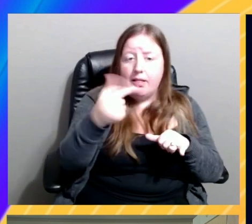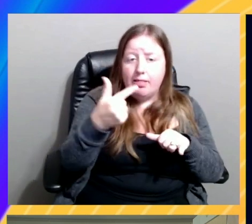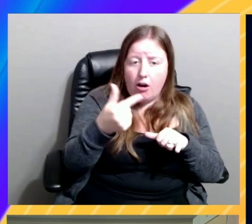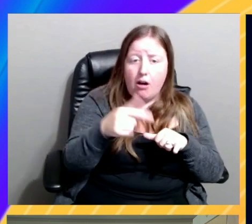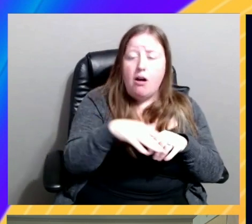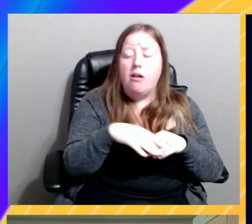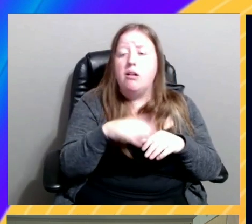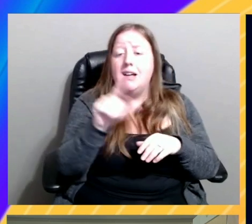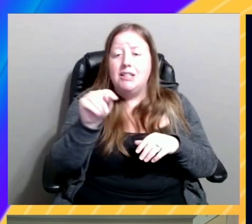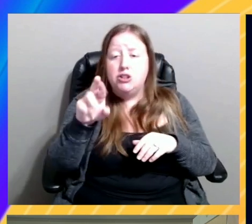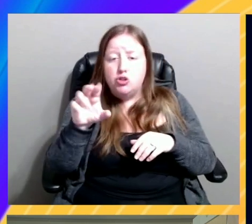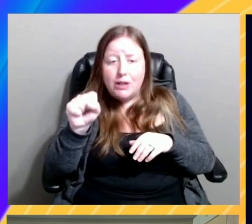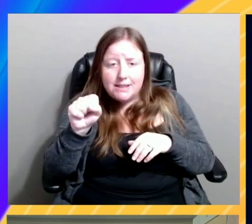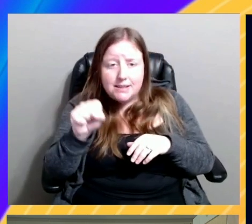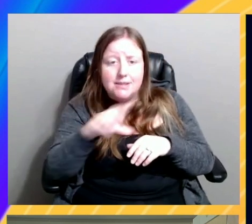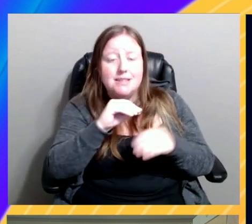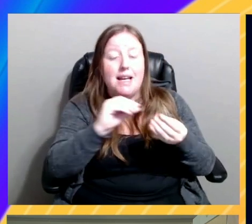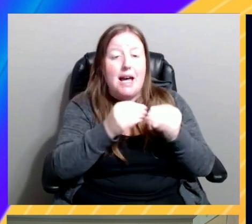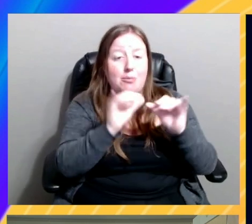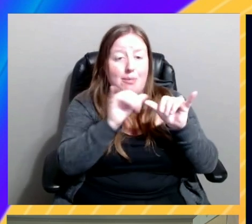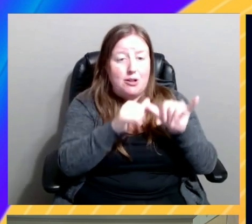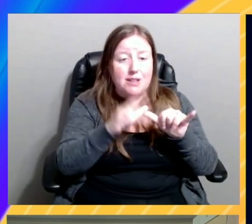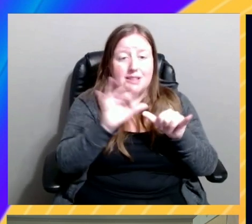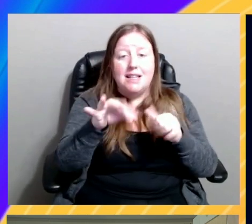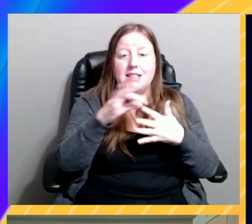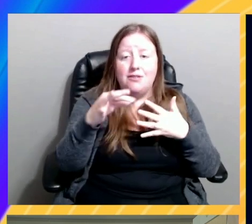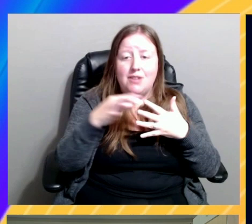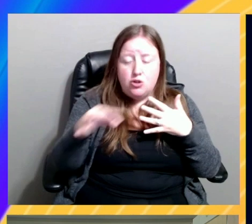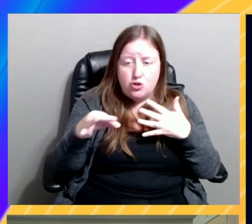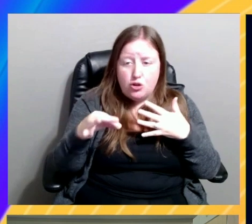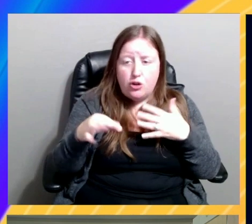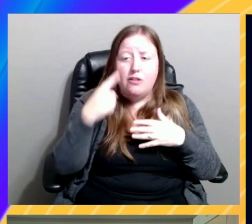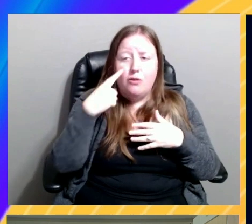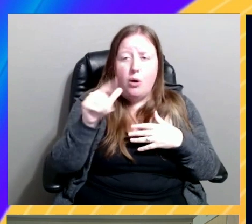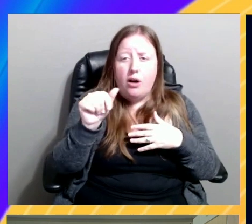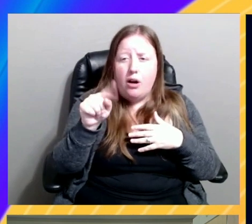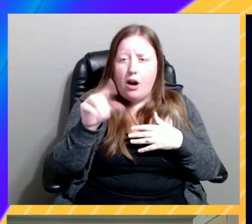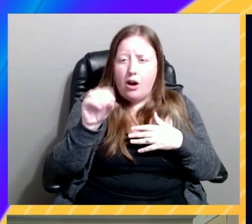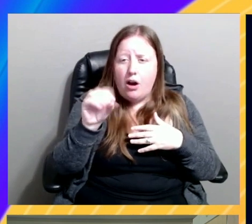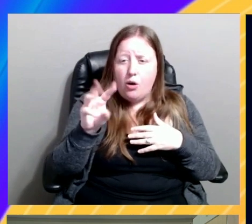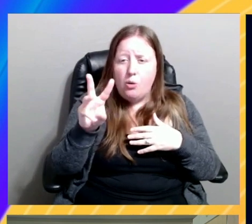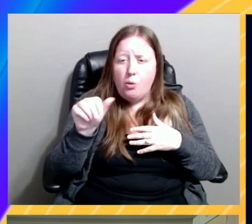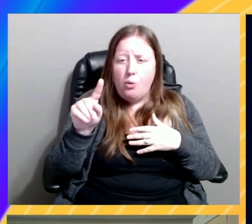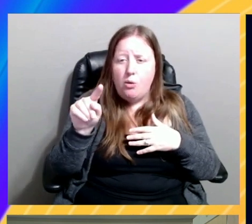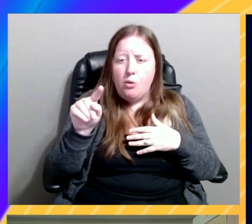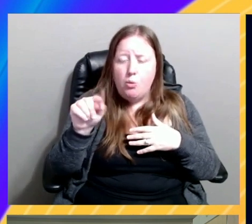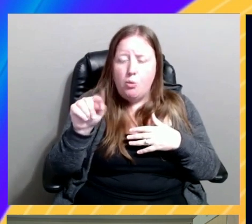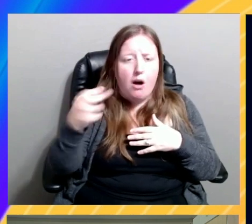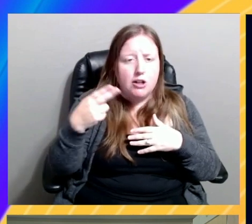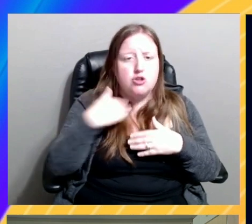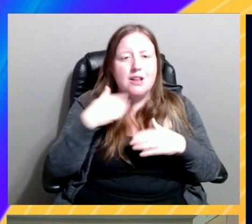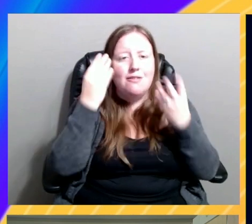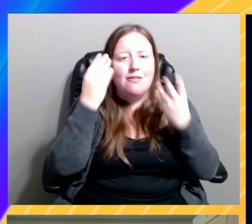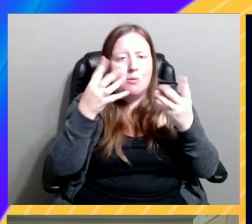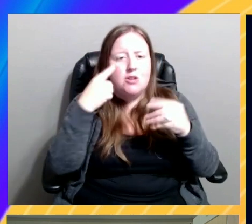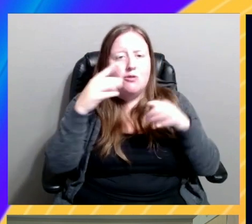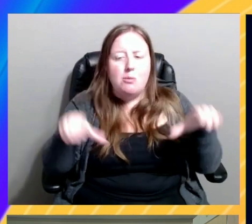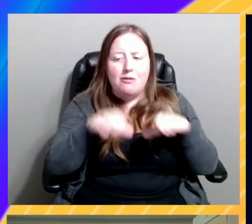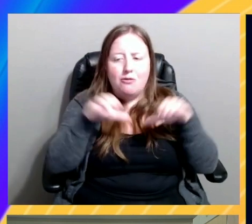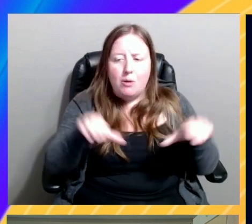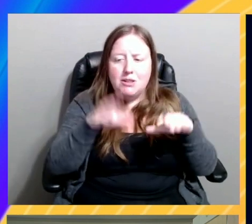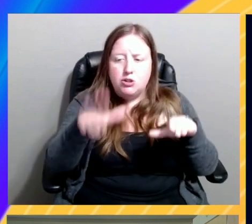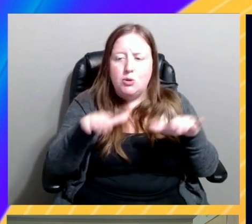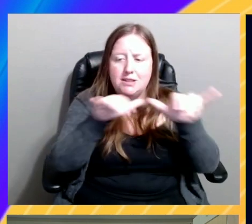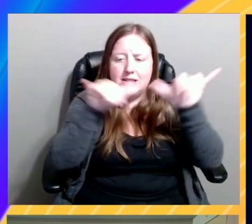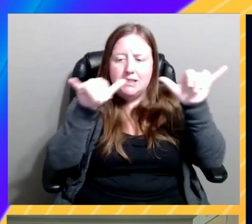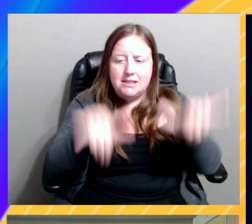And metrics, that's a feature of CloudWatch. They give you information about the performance of your systems. So, by default, if